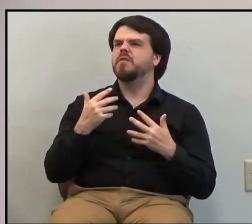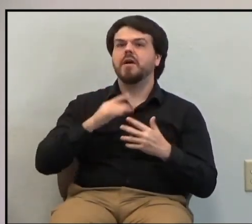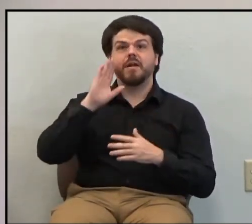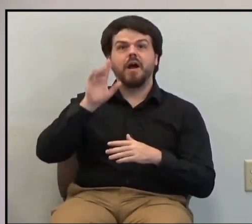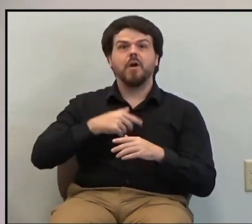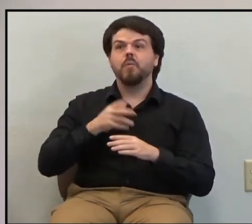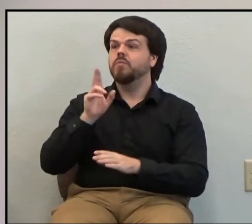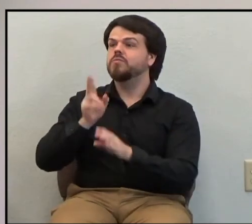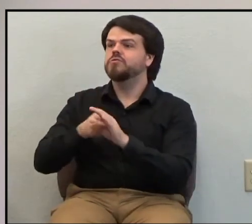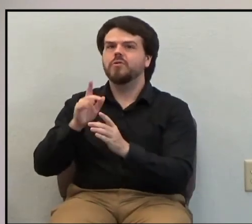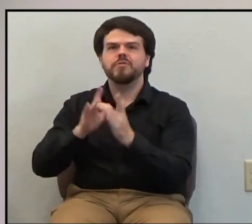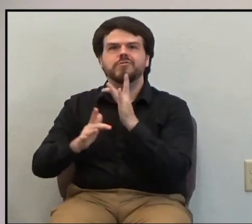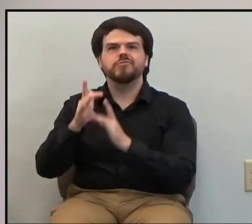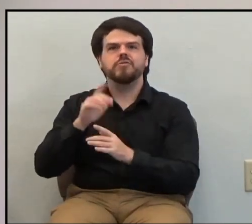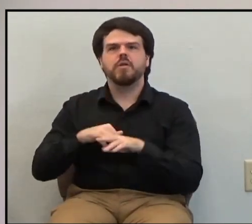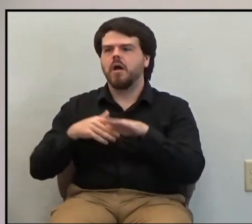water.